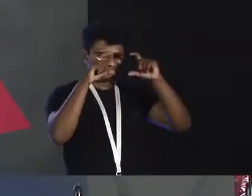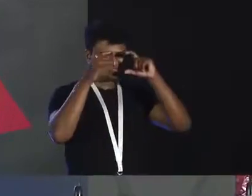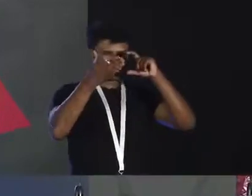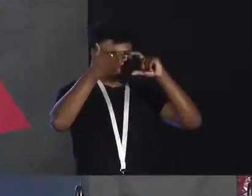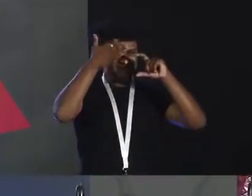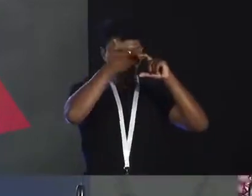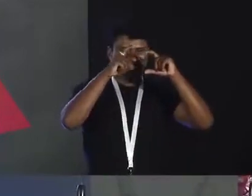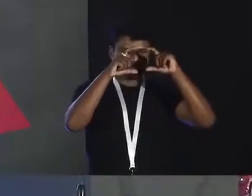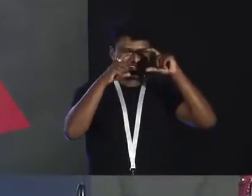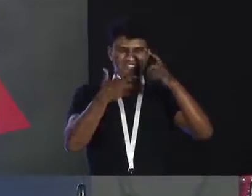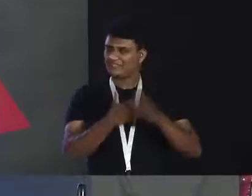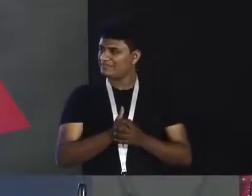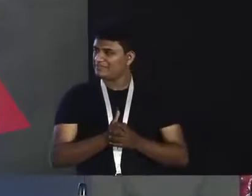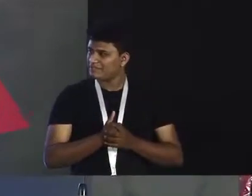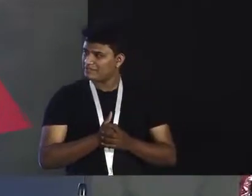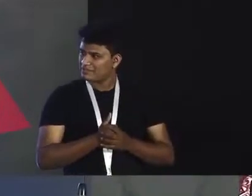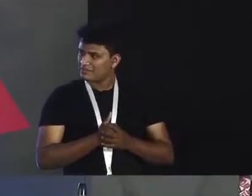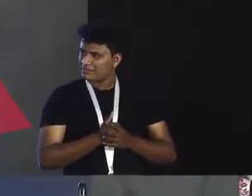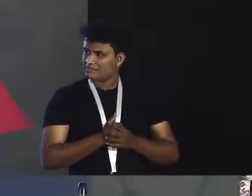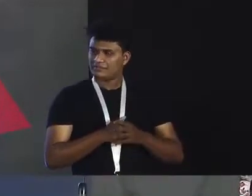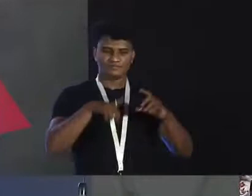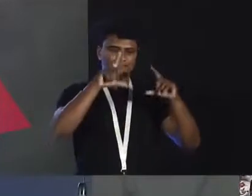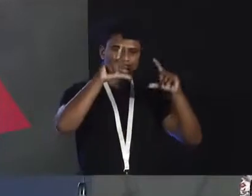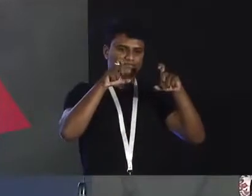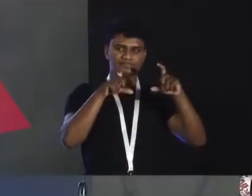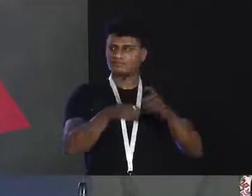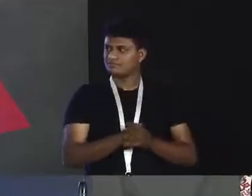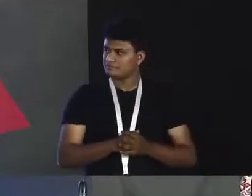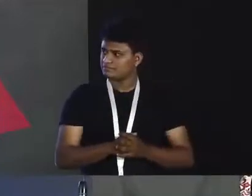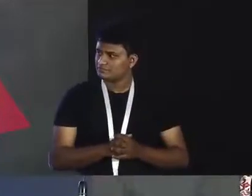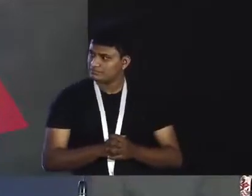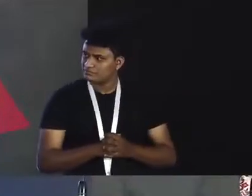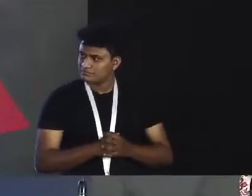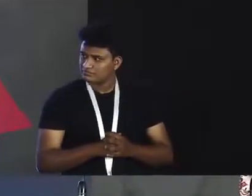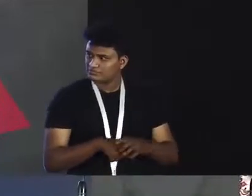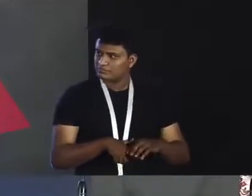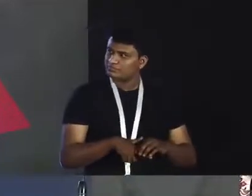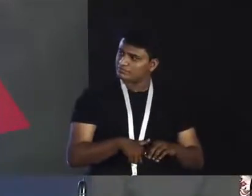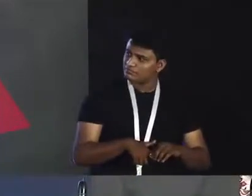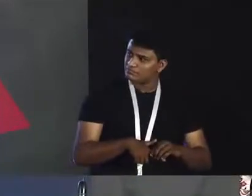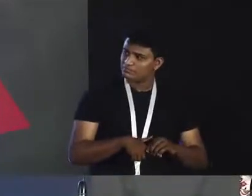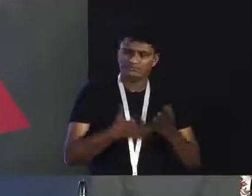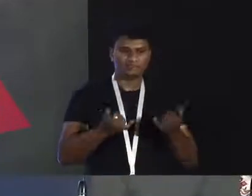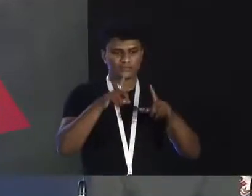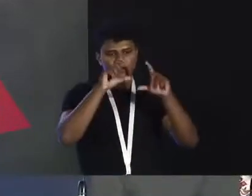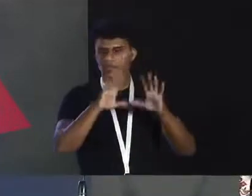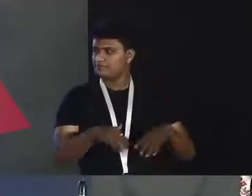in front of what I have seen. And I press the click control. And lo and behold, we have a picture.